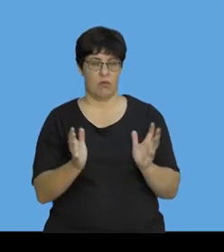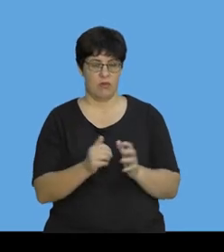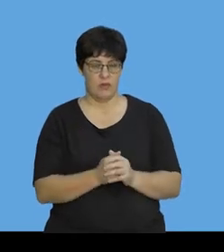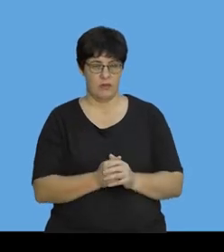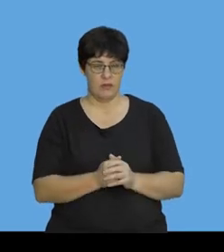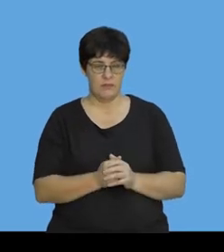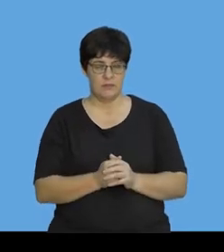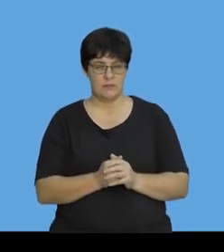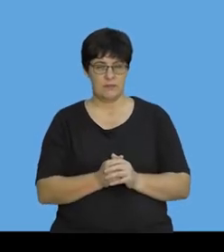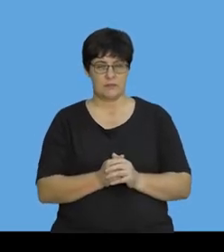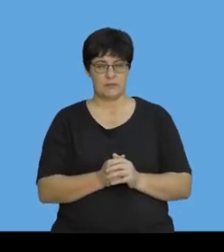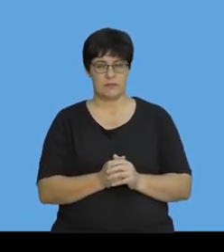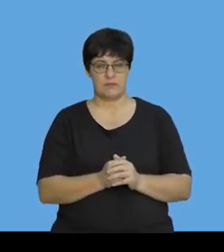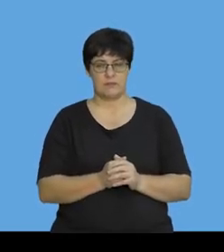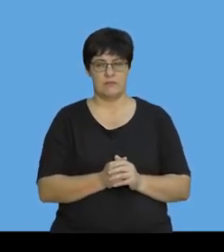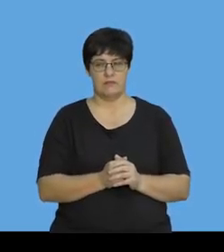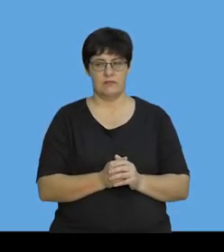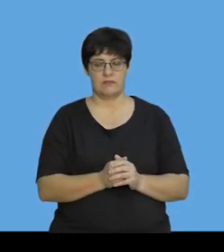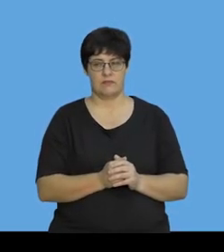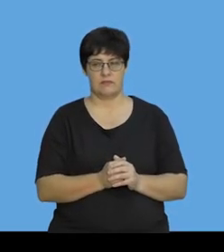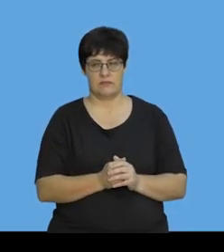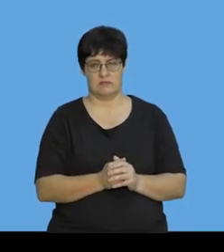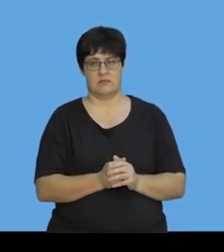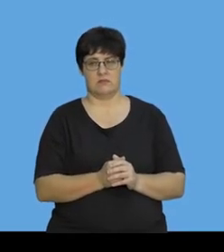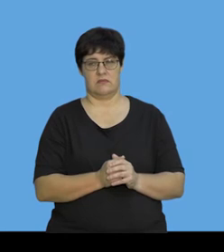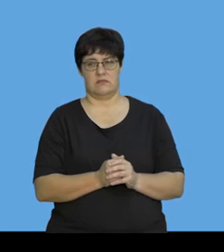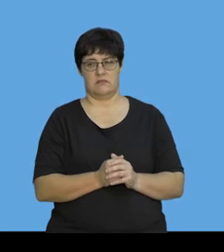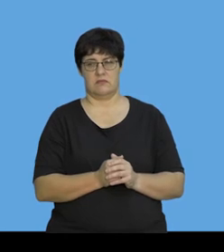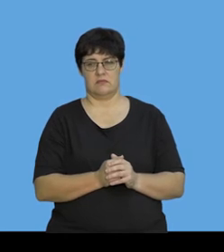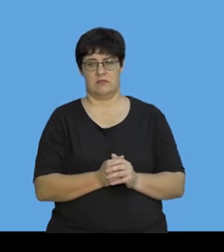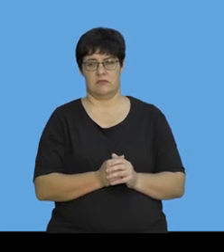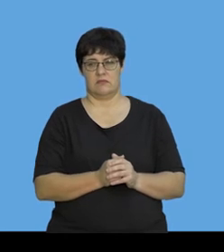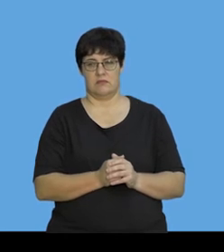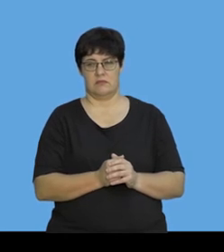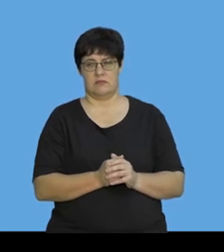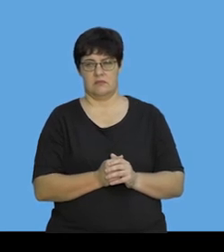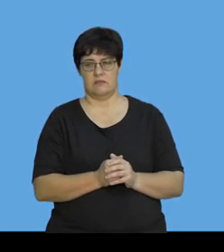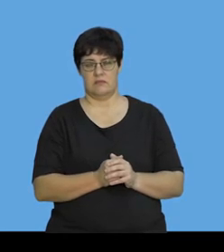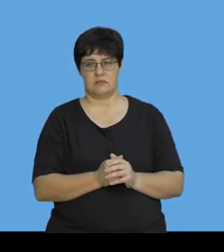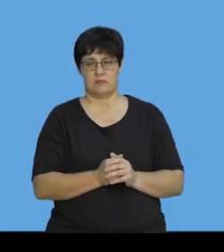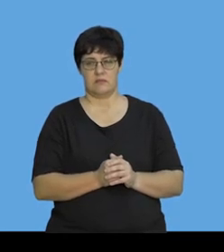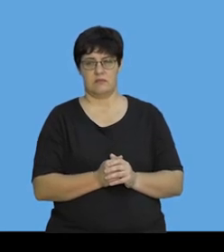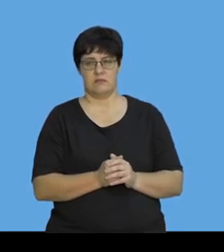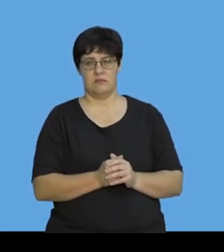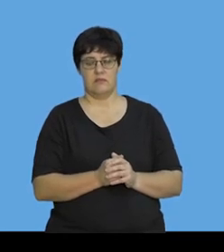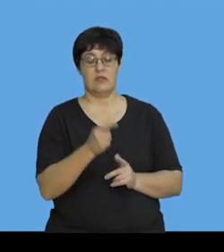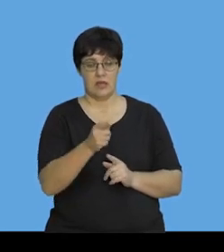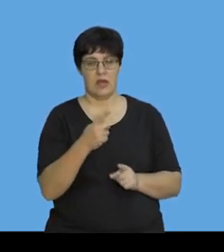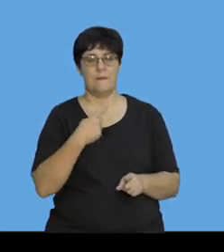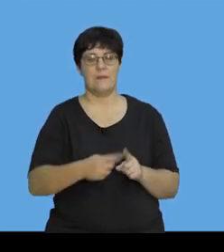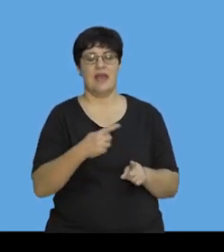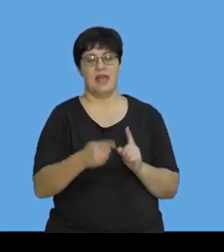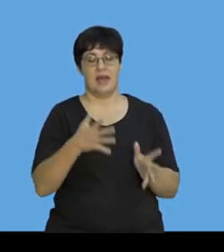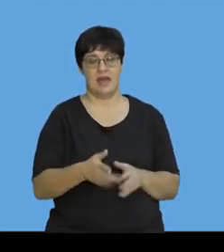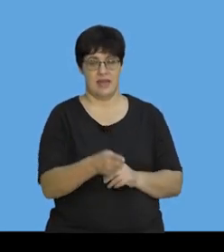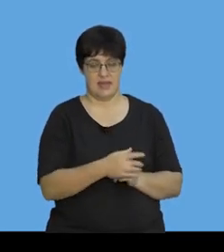is the player. Oops, whoopsie. Let's just go back there. Seven moments. This is the